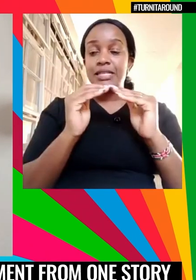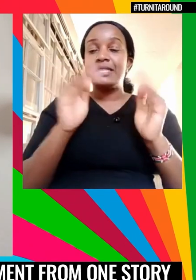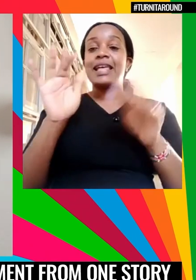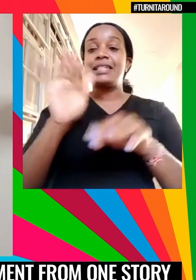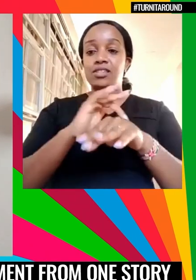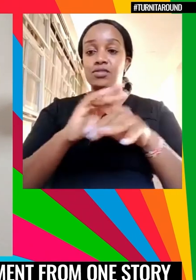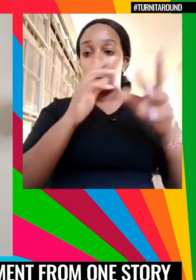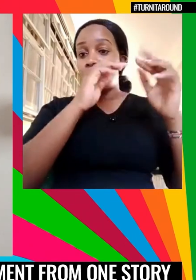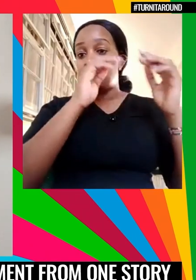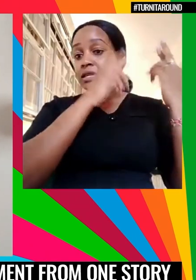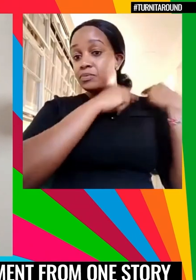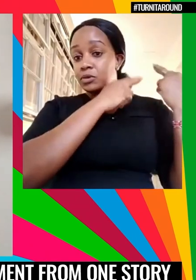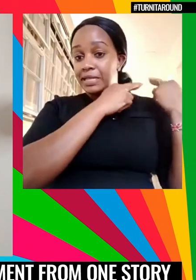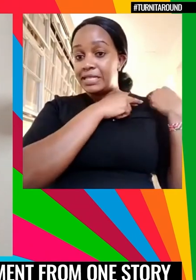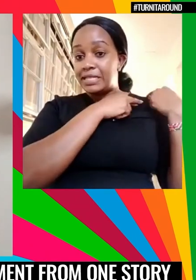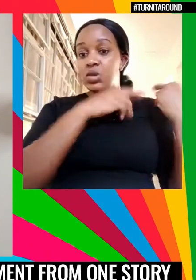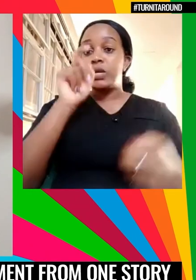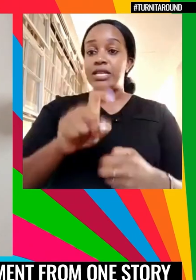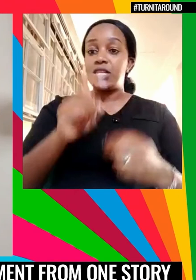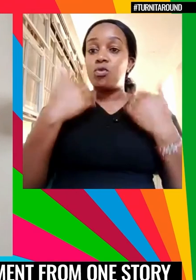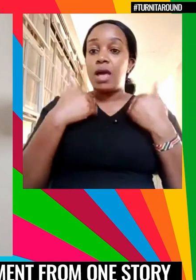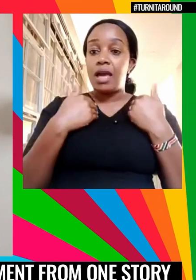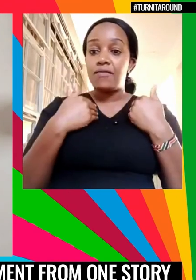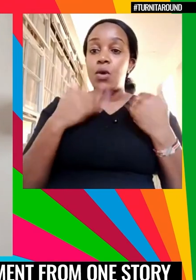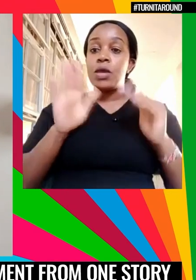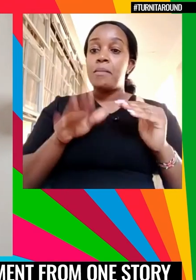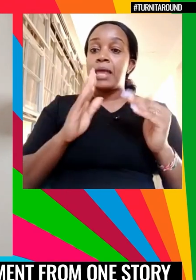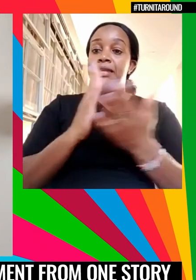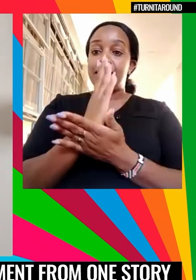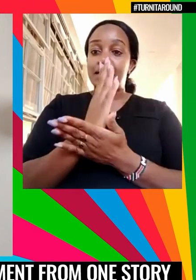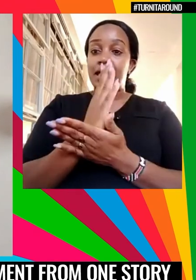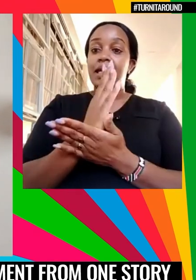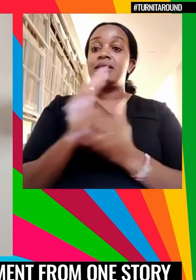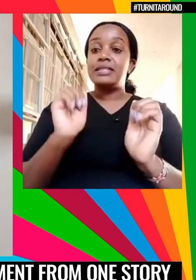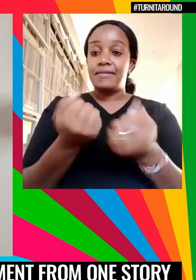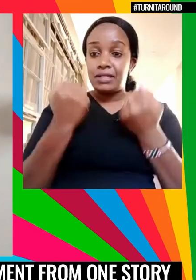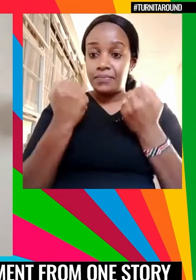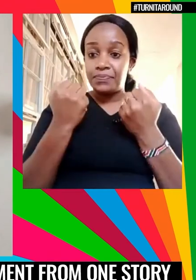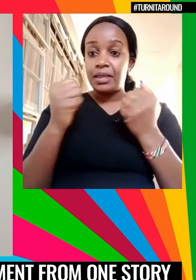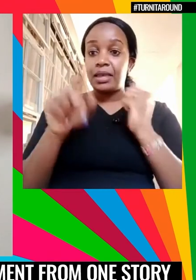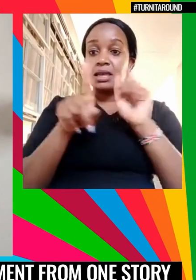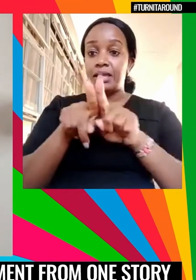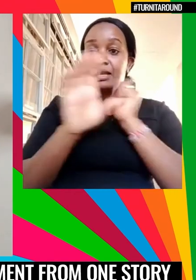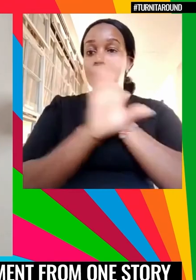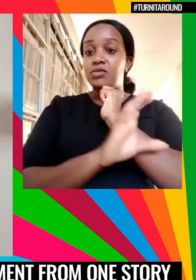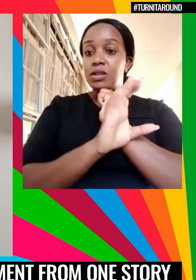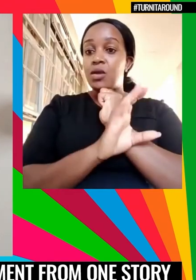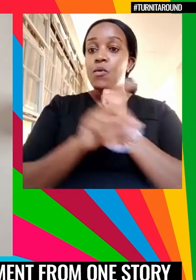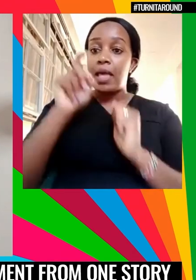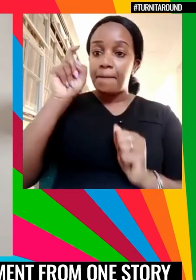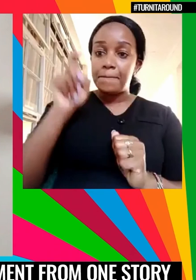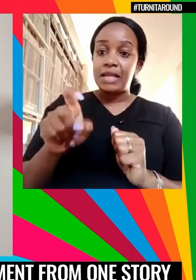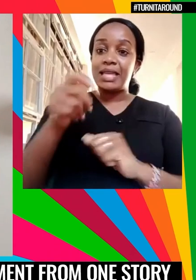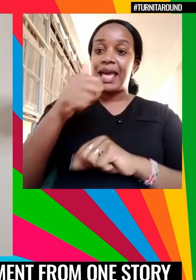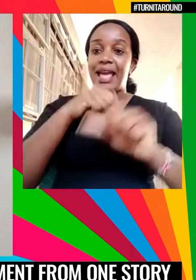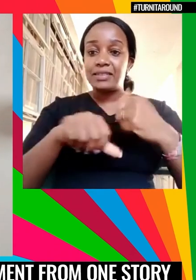We need to prioritize women's rights and safety while holding abusers accountable. We must actively hold ourselves and